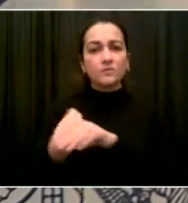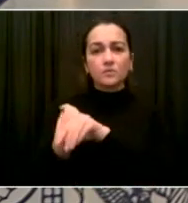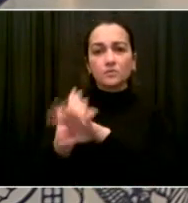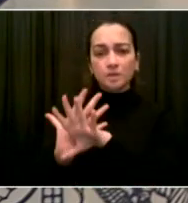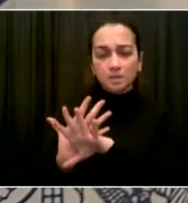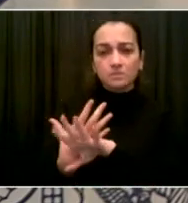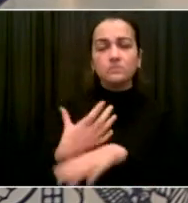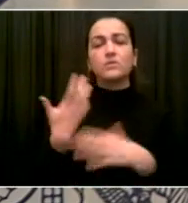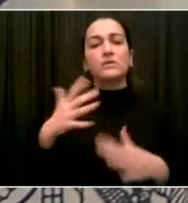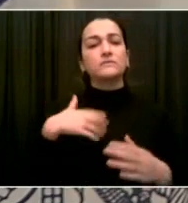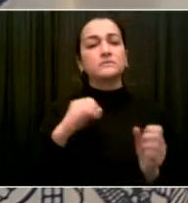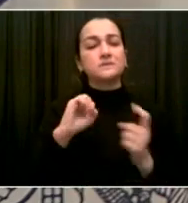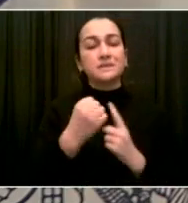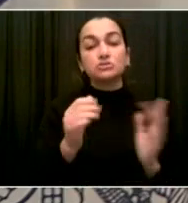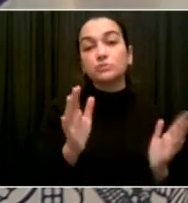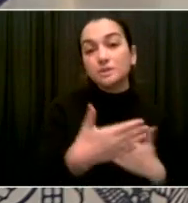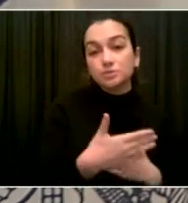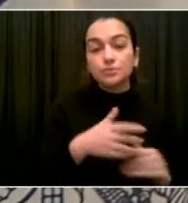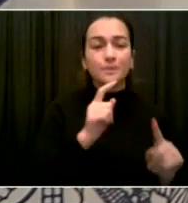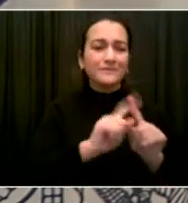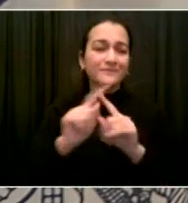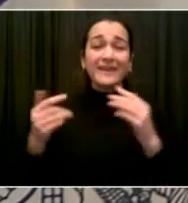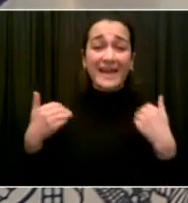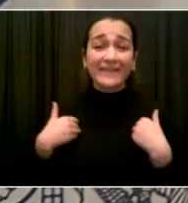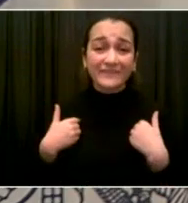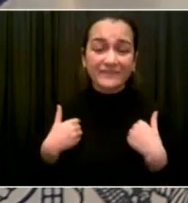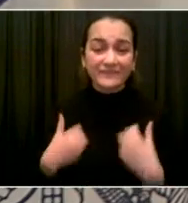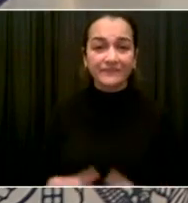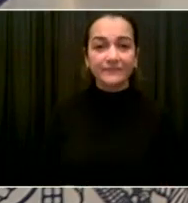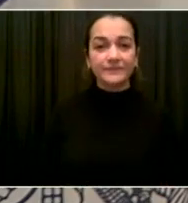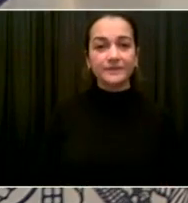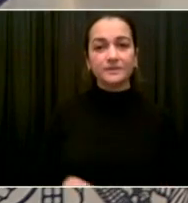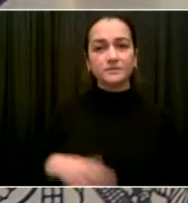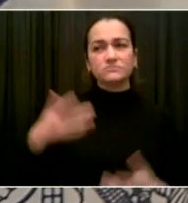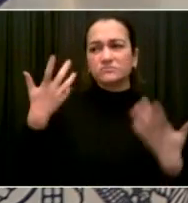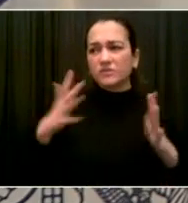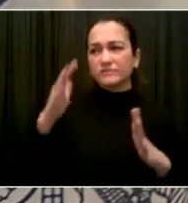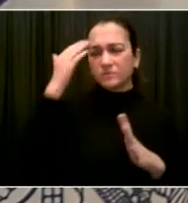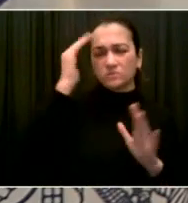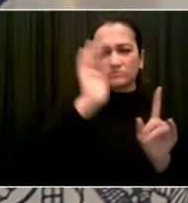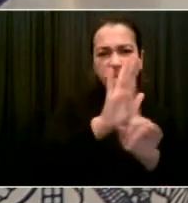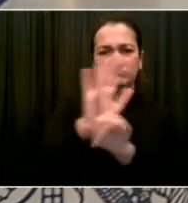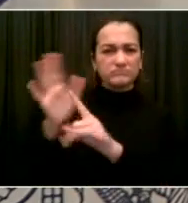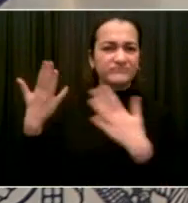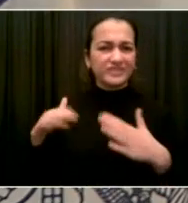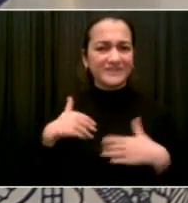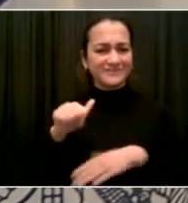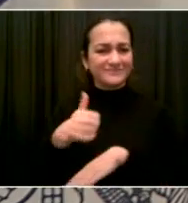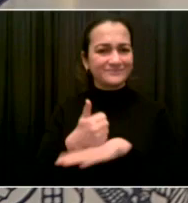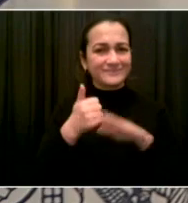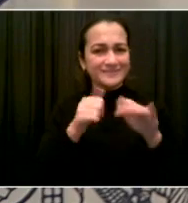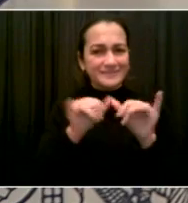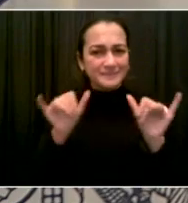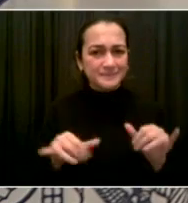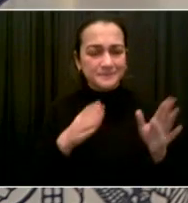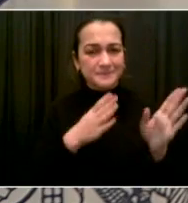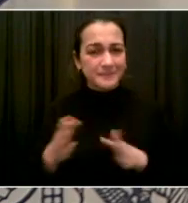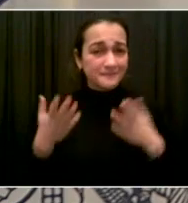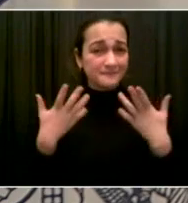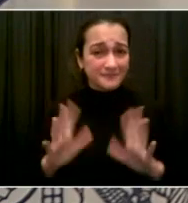those tools in place. But the final thing I want to say, Christina, and I really think this is a lot of the heart of the matter right now.